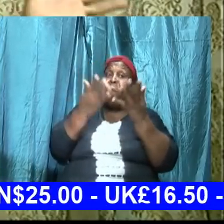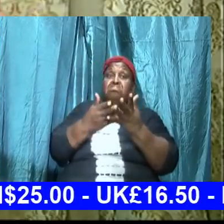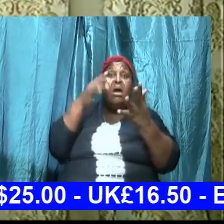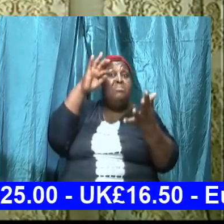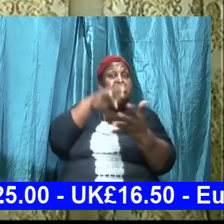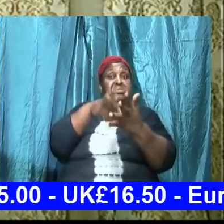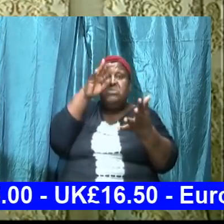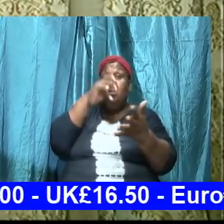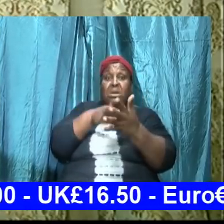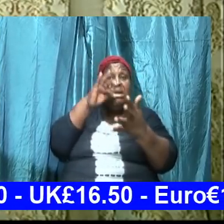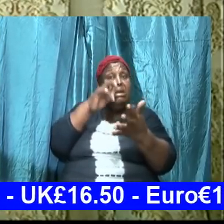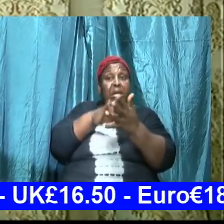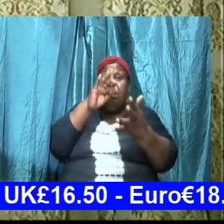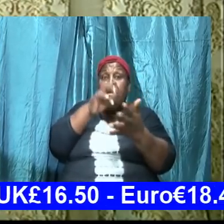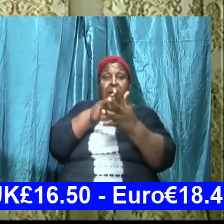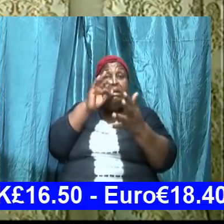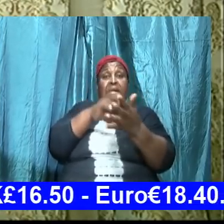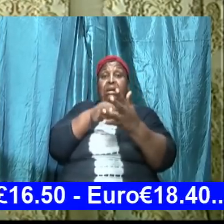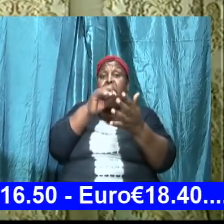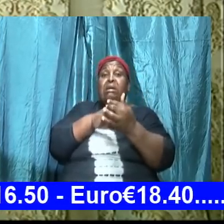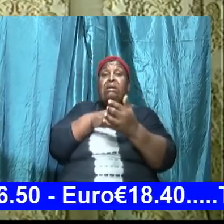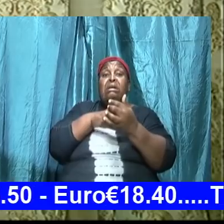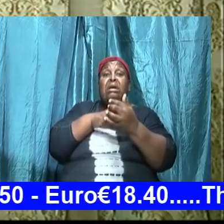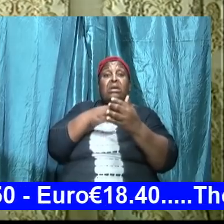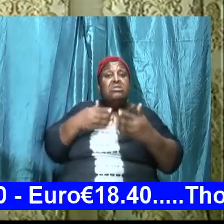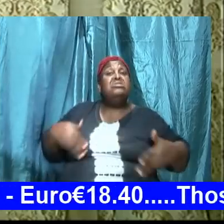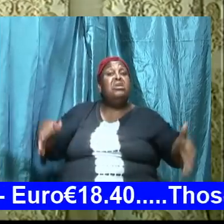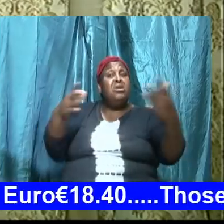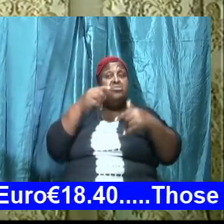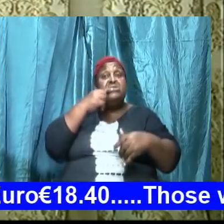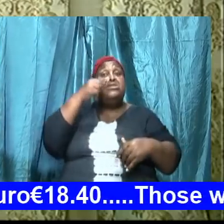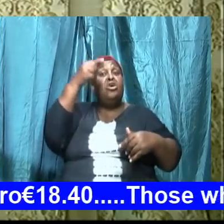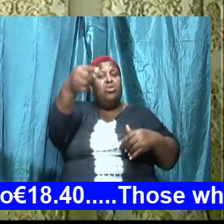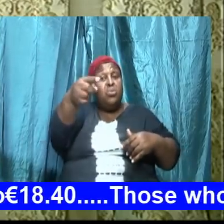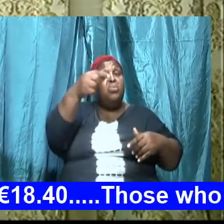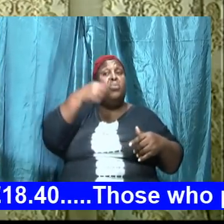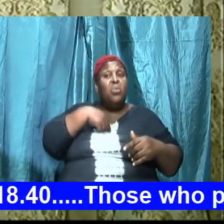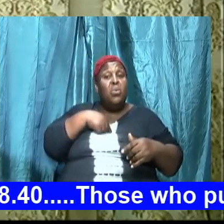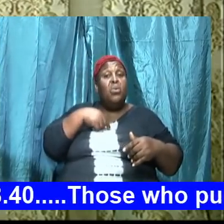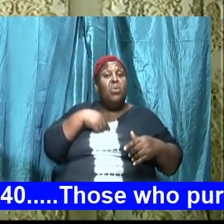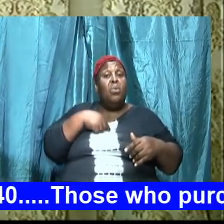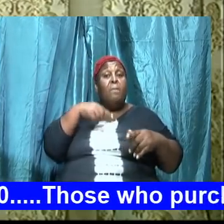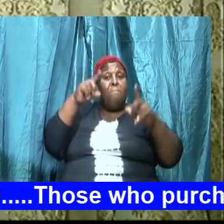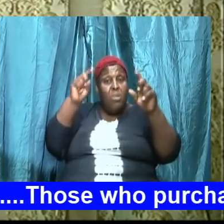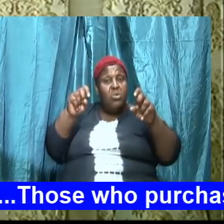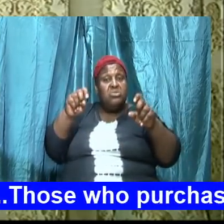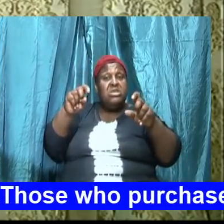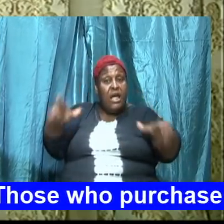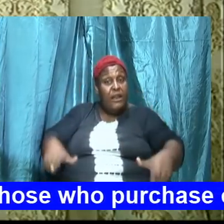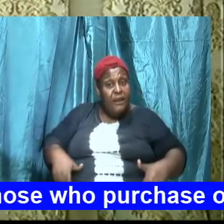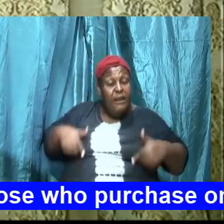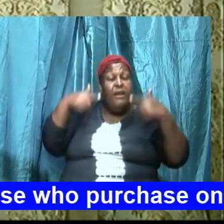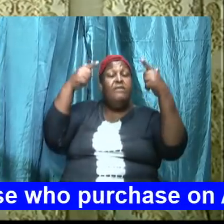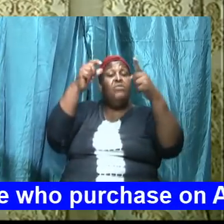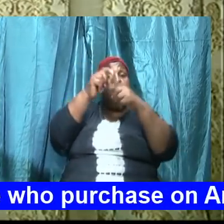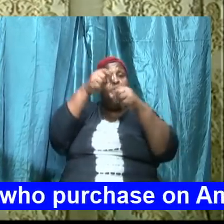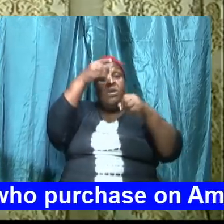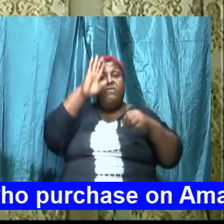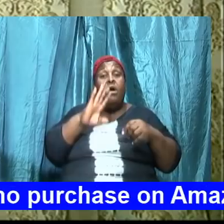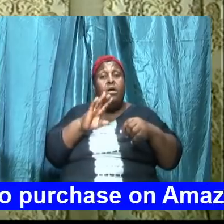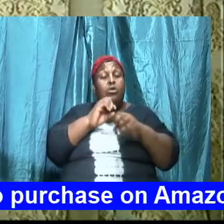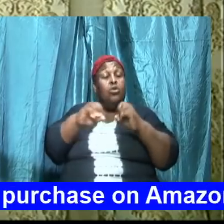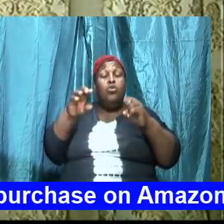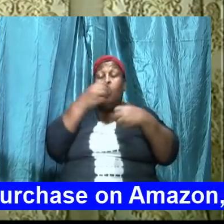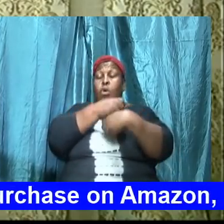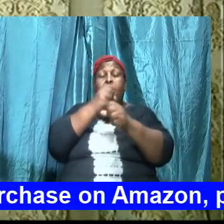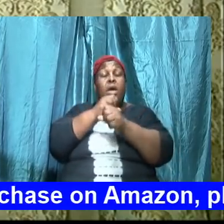that started a few weeks ago is here to tell us that we better walk in the word and don't let anybody fool us